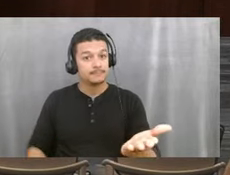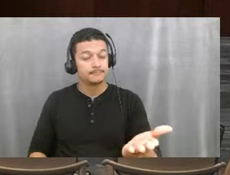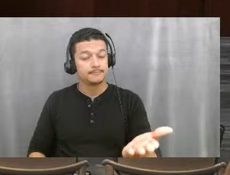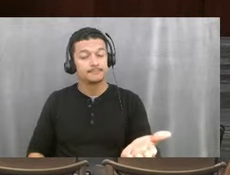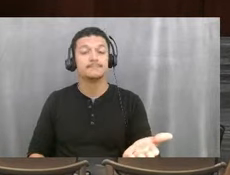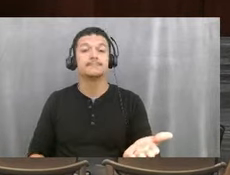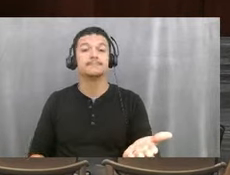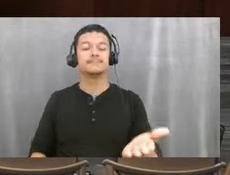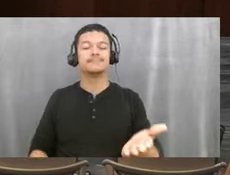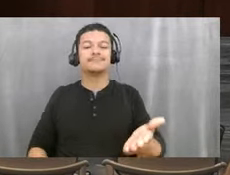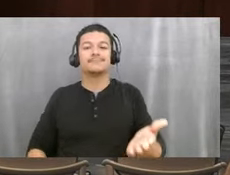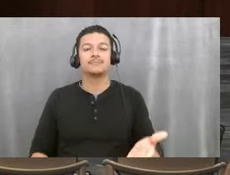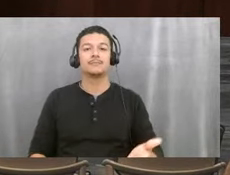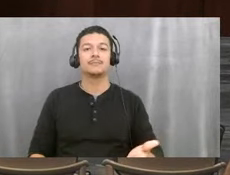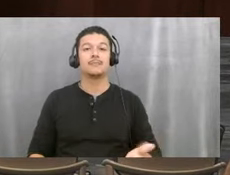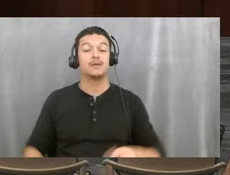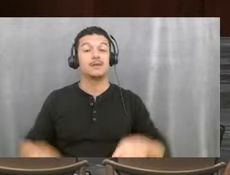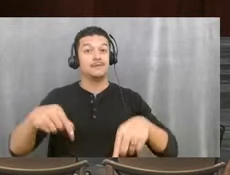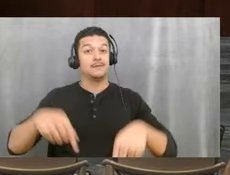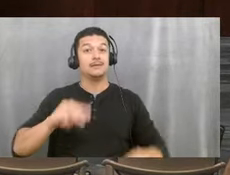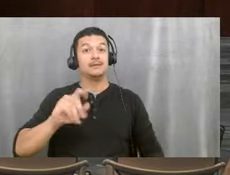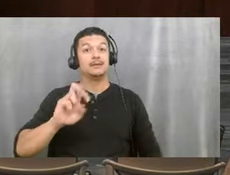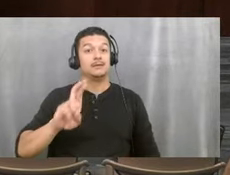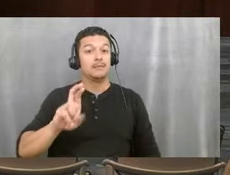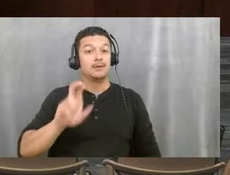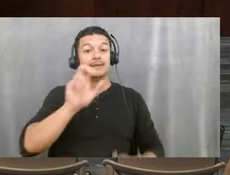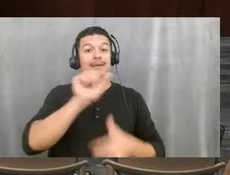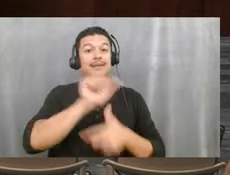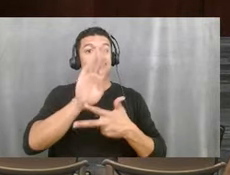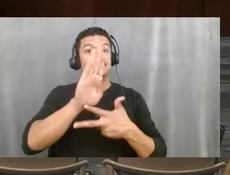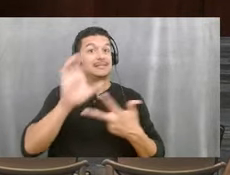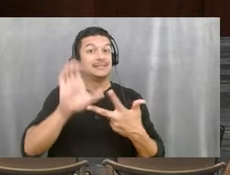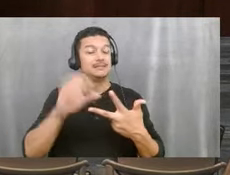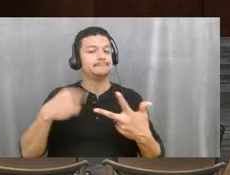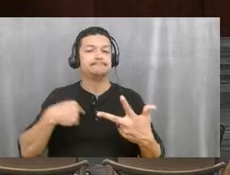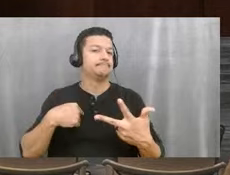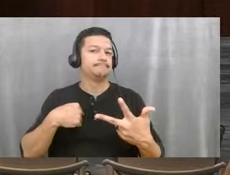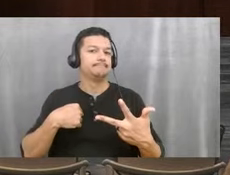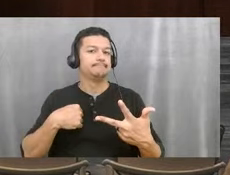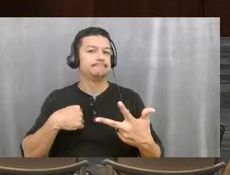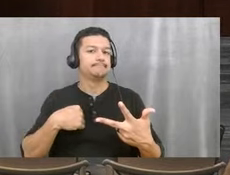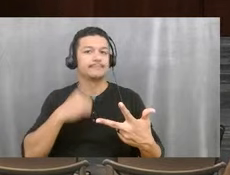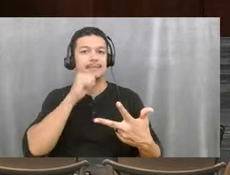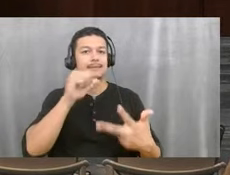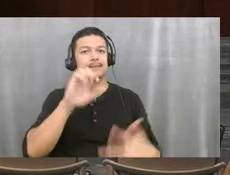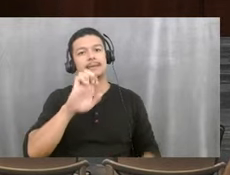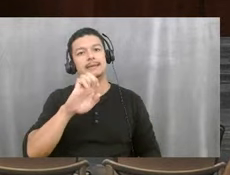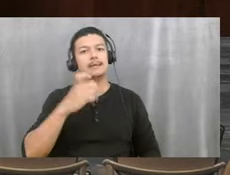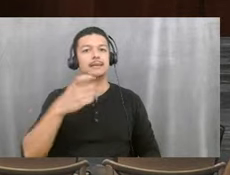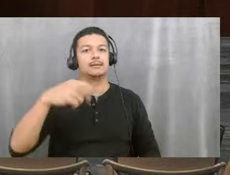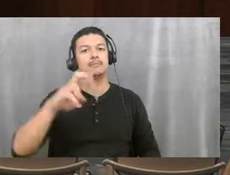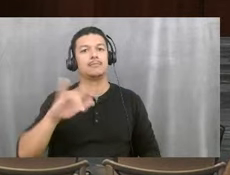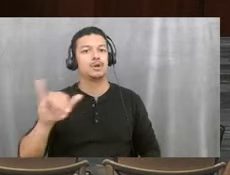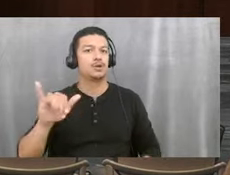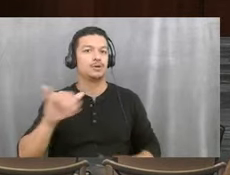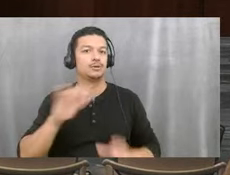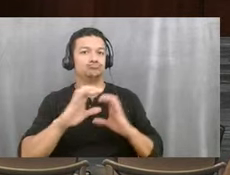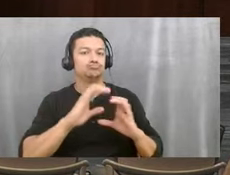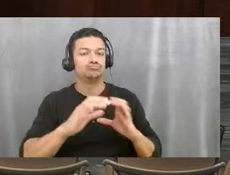As of this matter, A, B, and C, I have not had ex-parte communication, received written